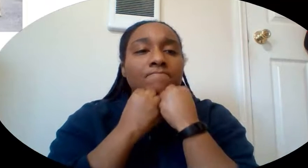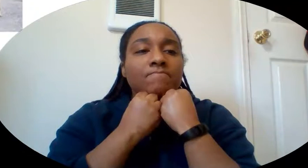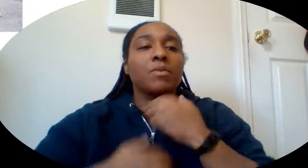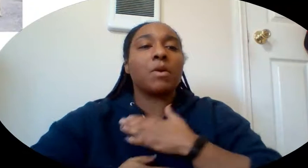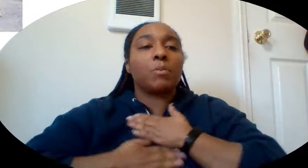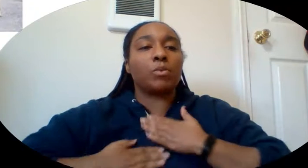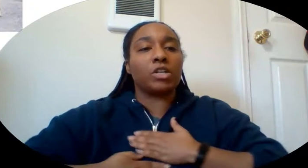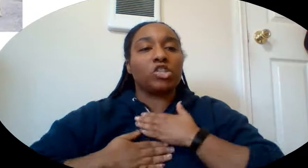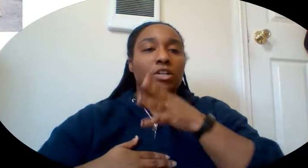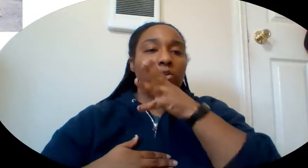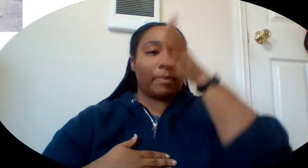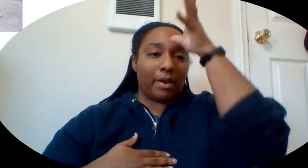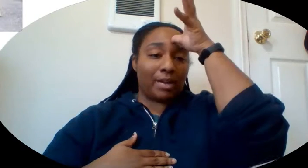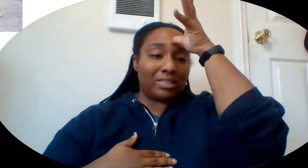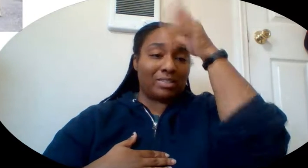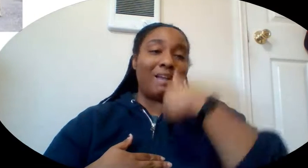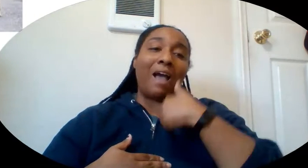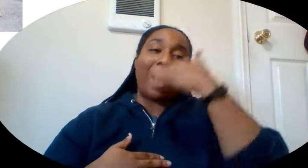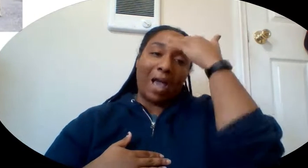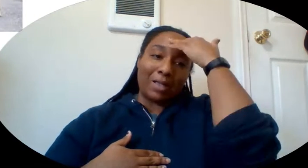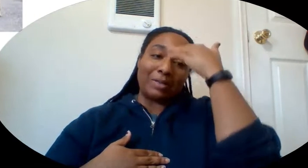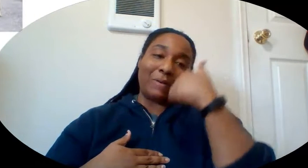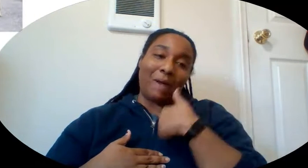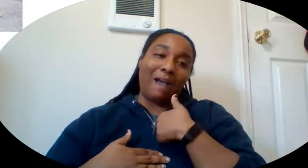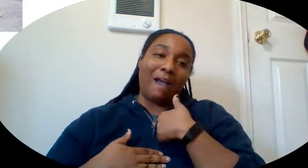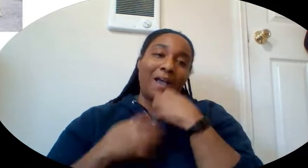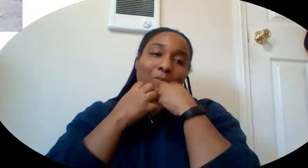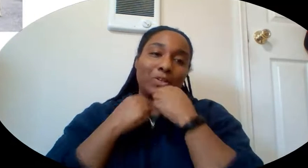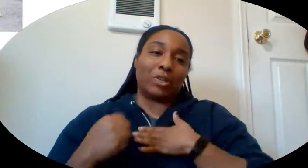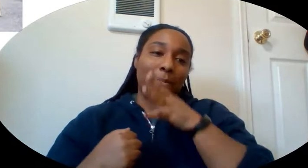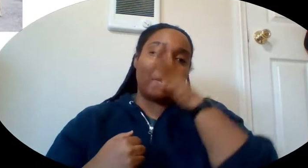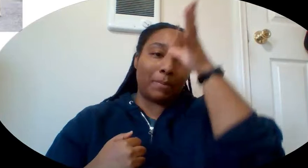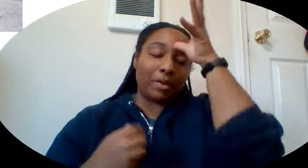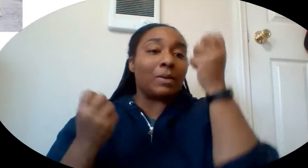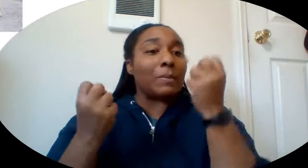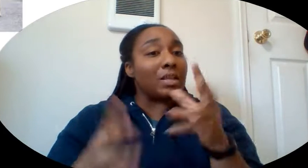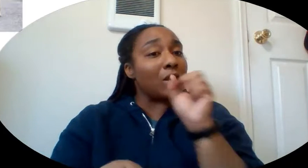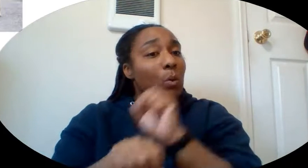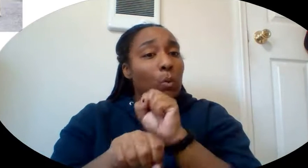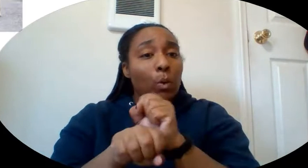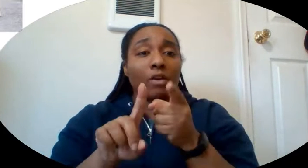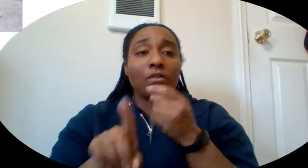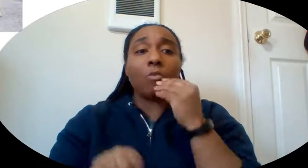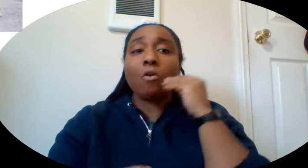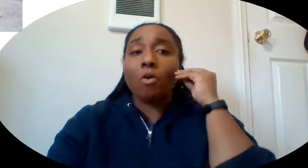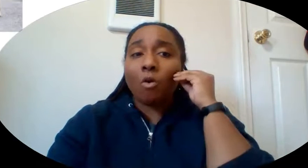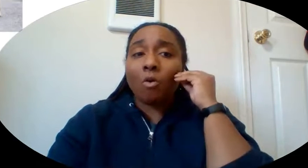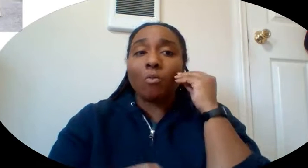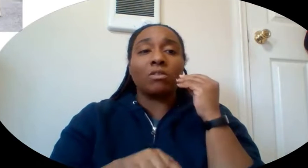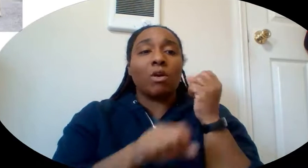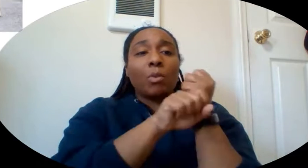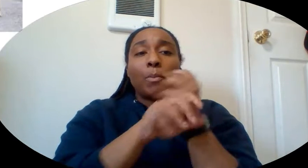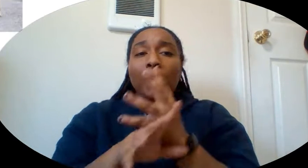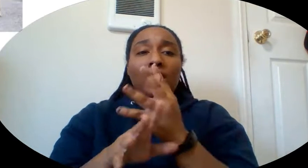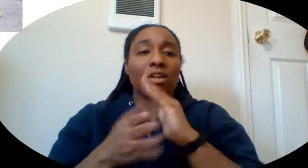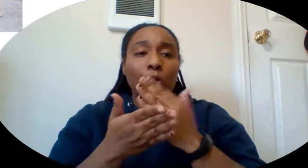I know that I do. I know that many of our parents work from home. They've been preparing food for you when you're not